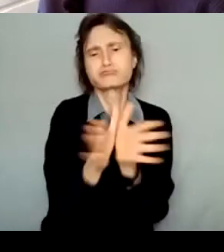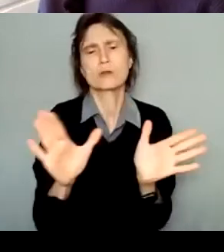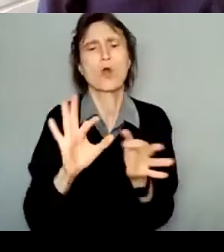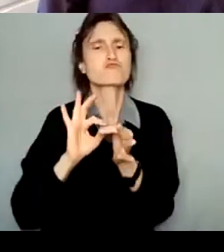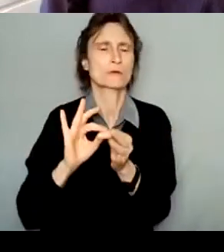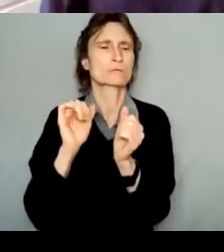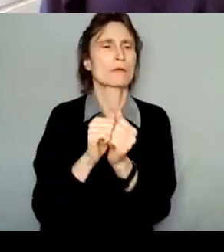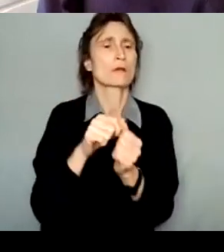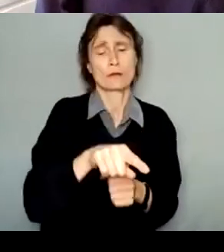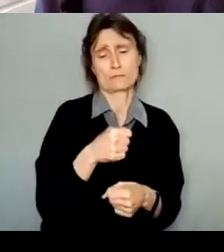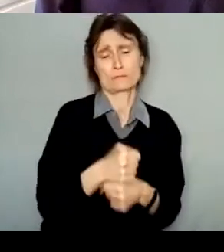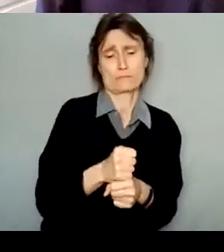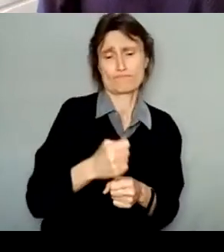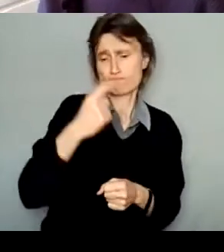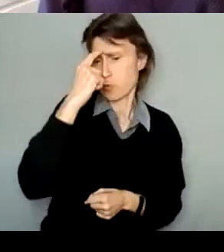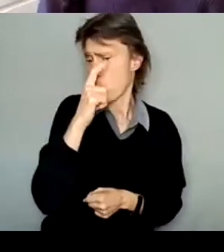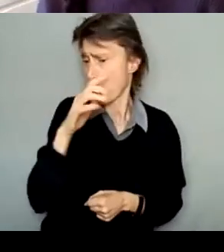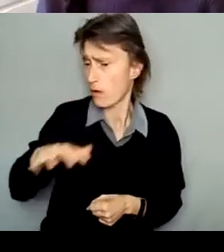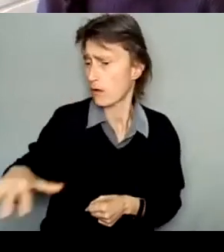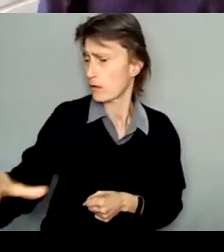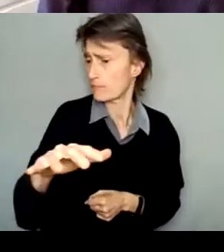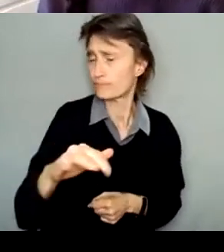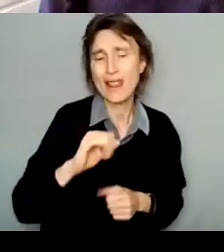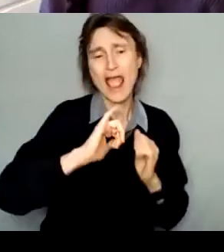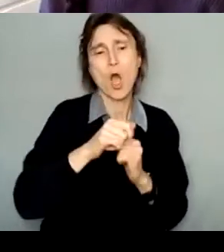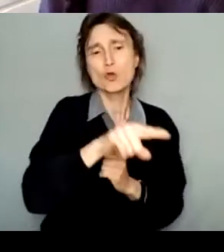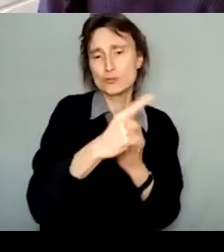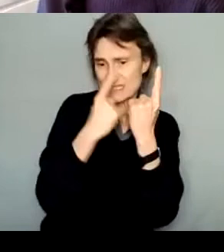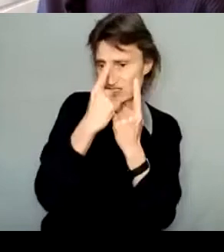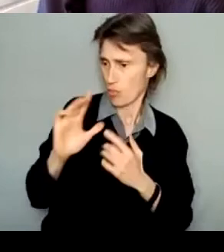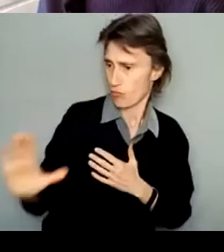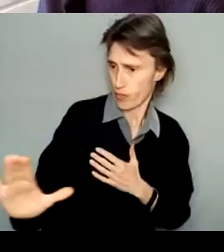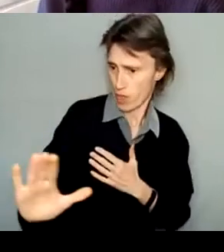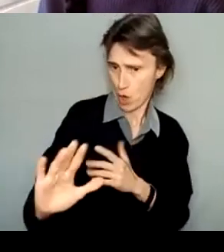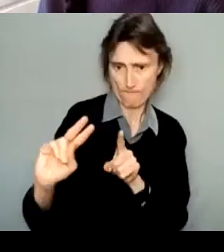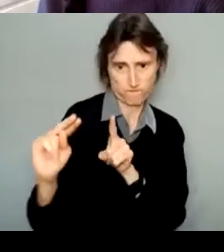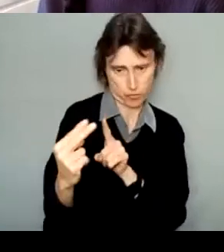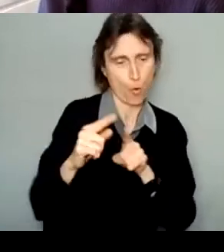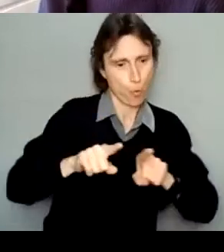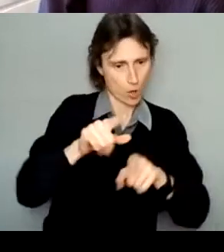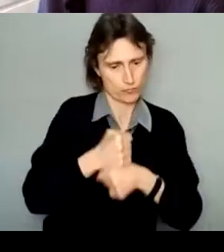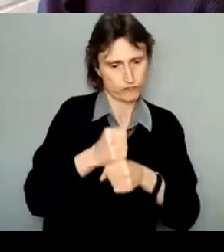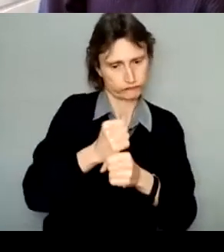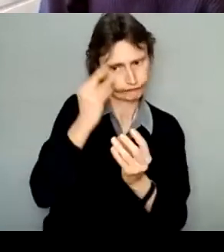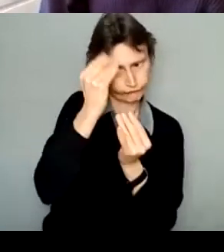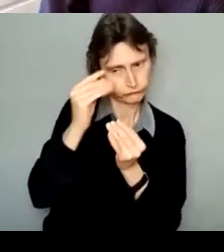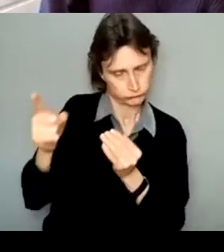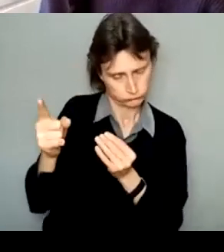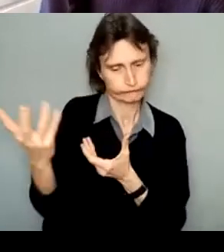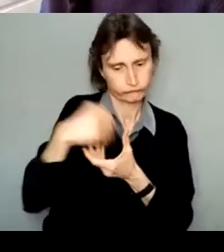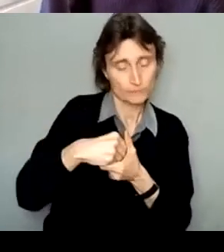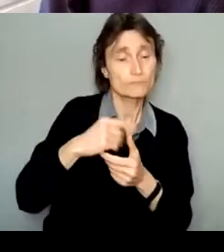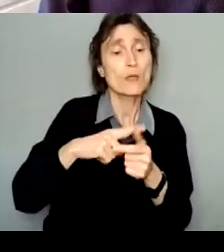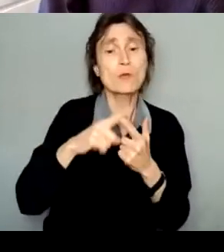for, how you consider them during the creation process, or how this project might impact your ability or capacity